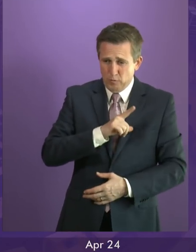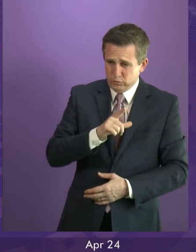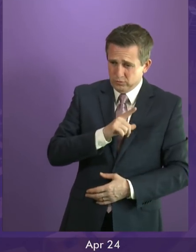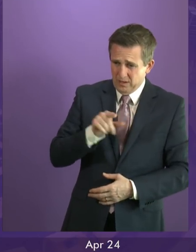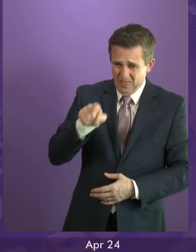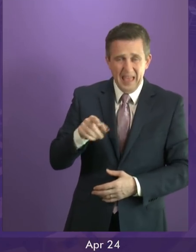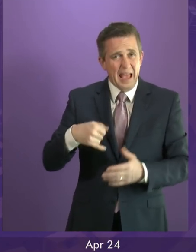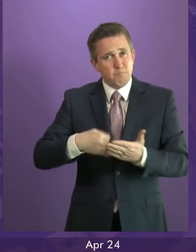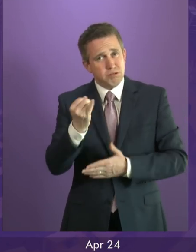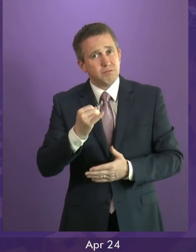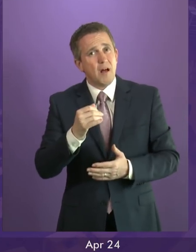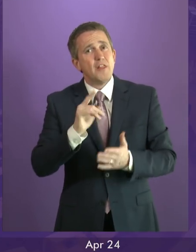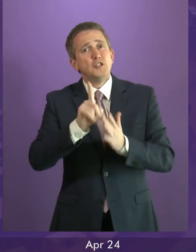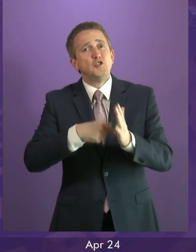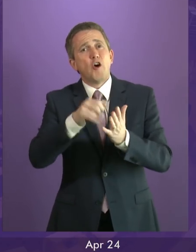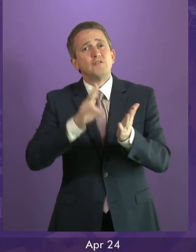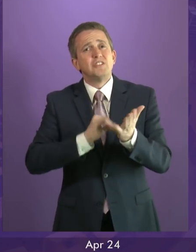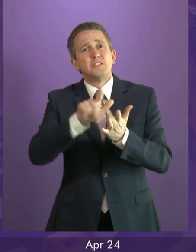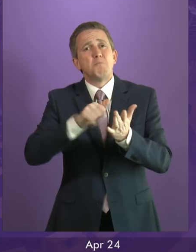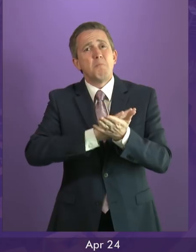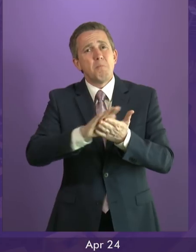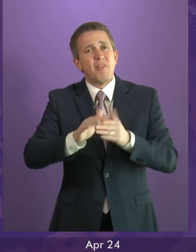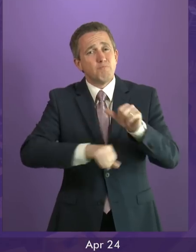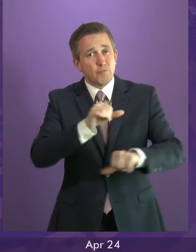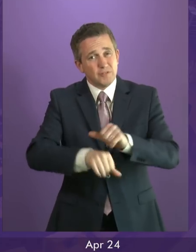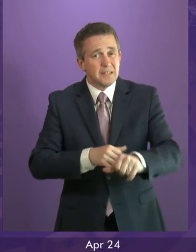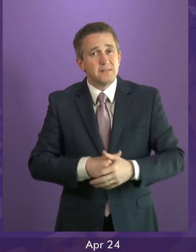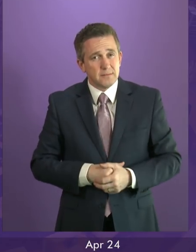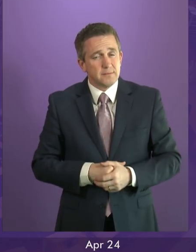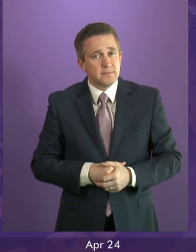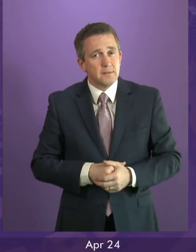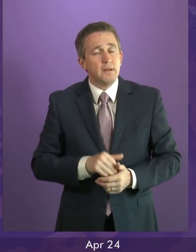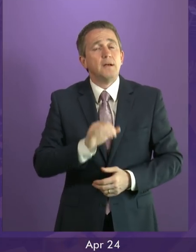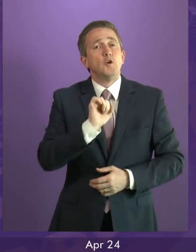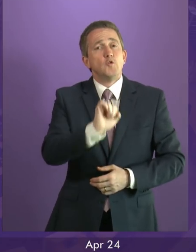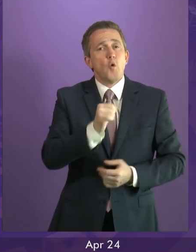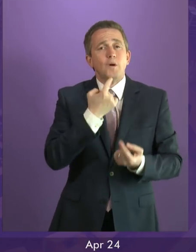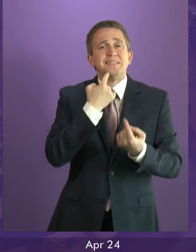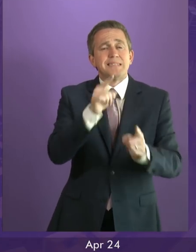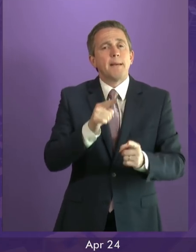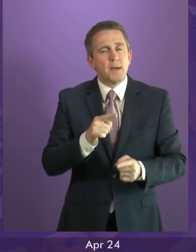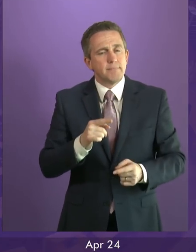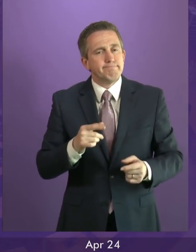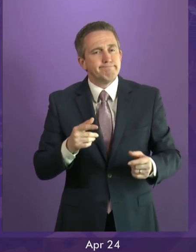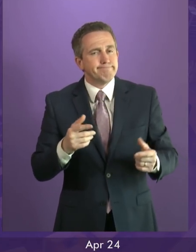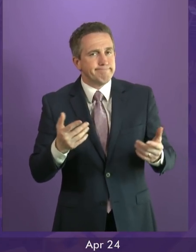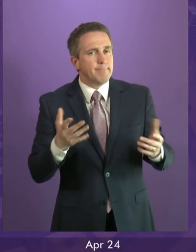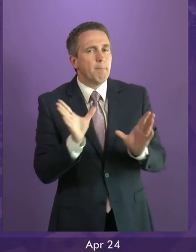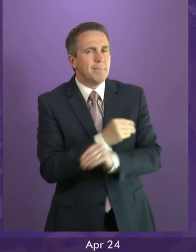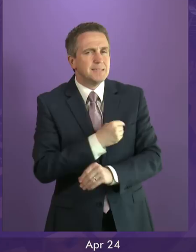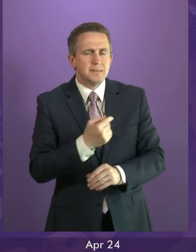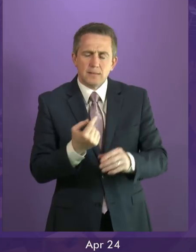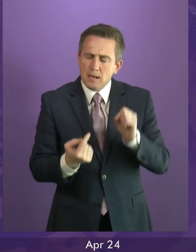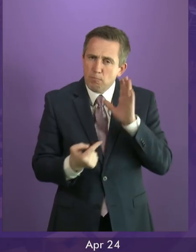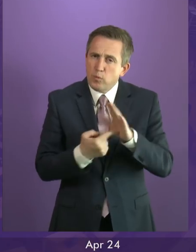-established process like that? And in our statement today, the First Minister hasn't done the one decent thing that